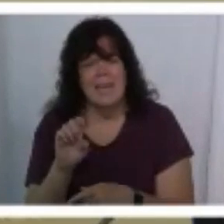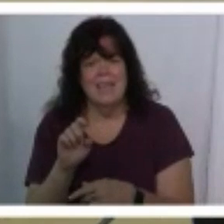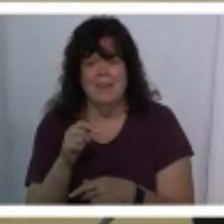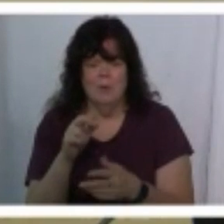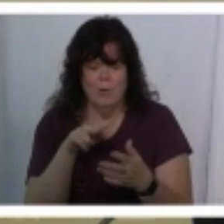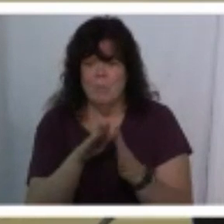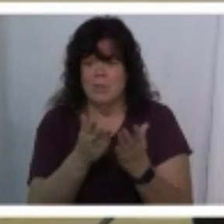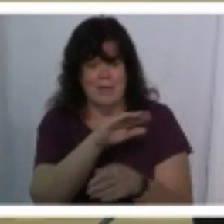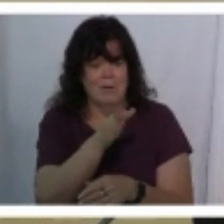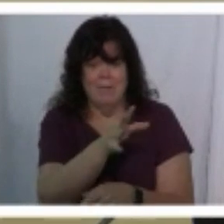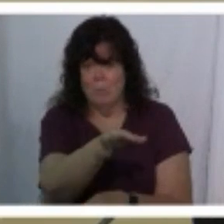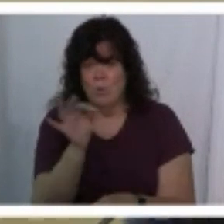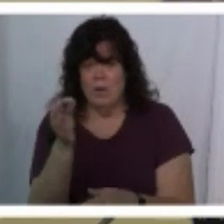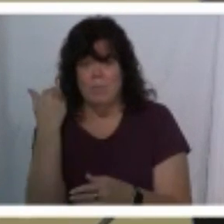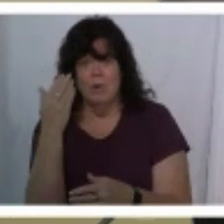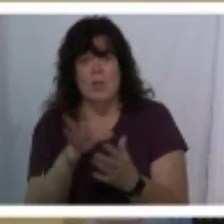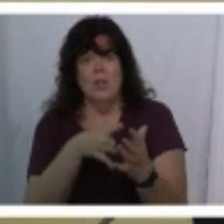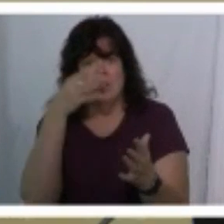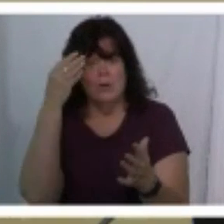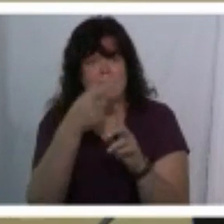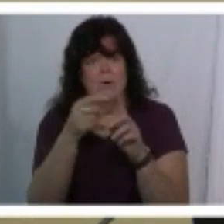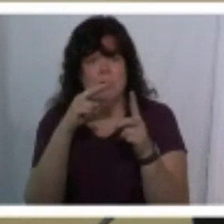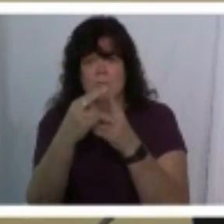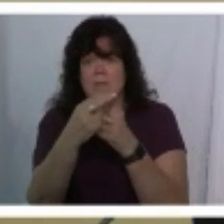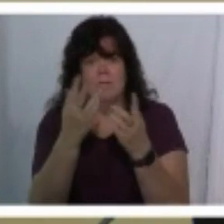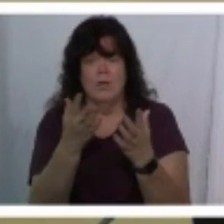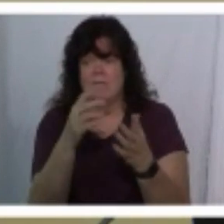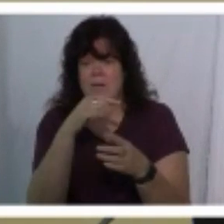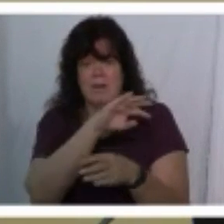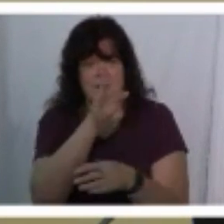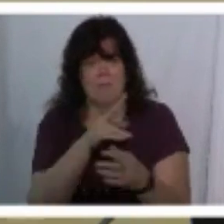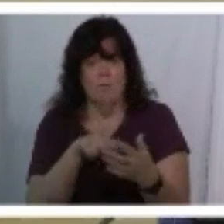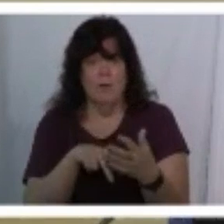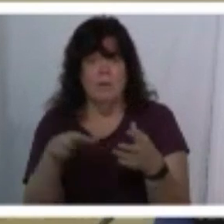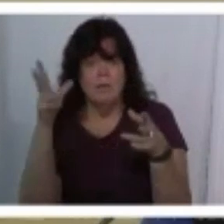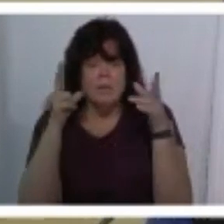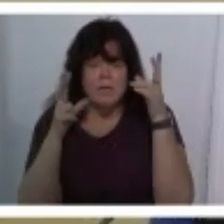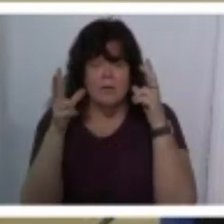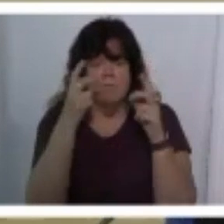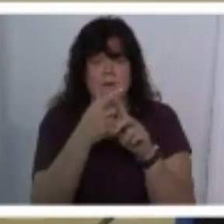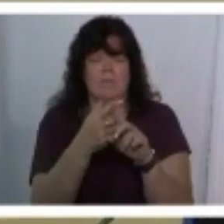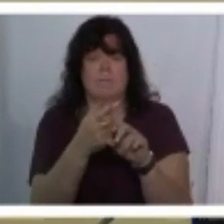of a shelf learning from perspectives i would have never read hearing from